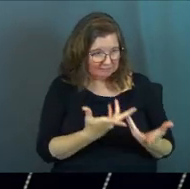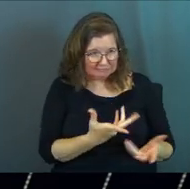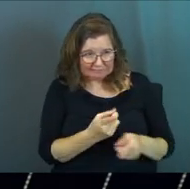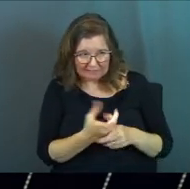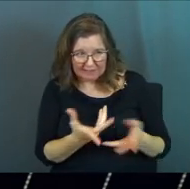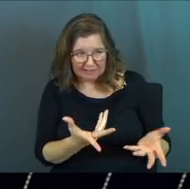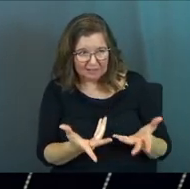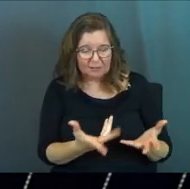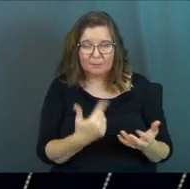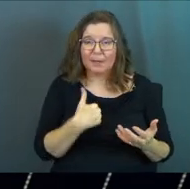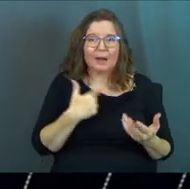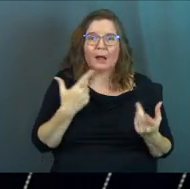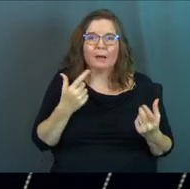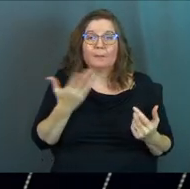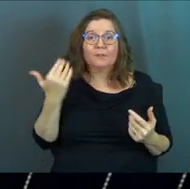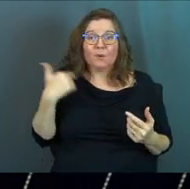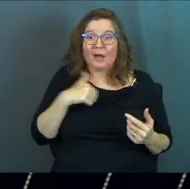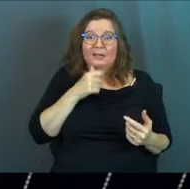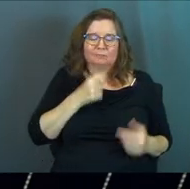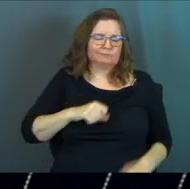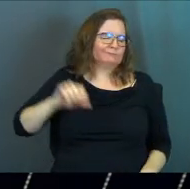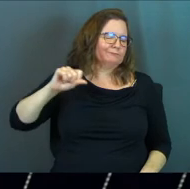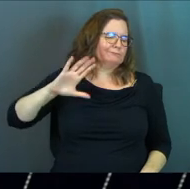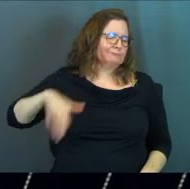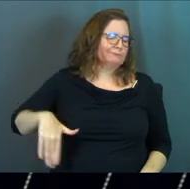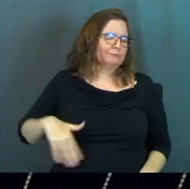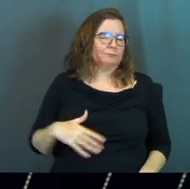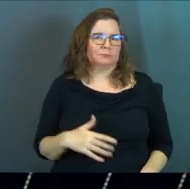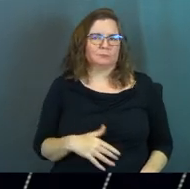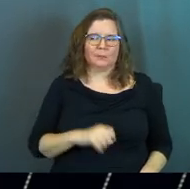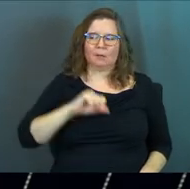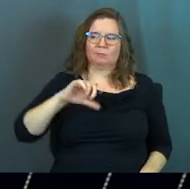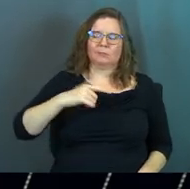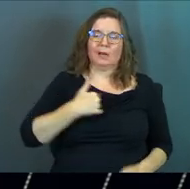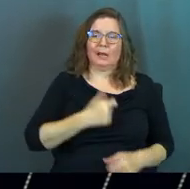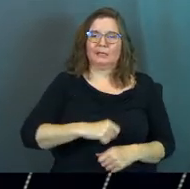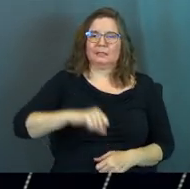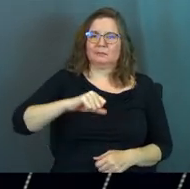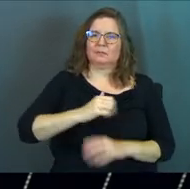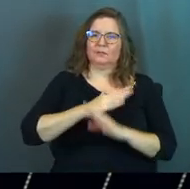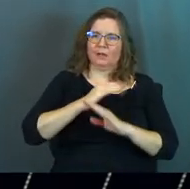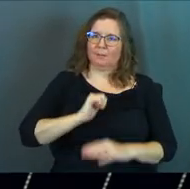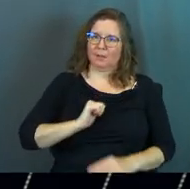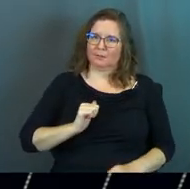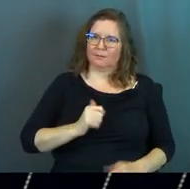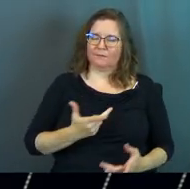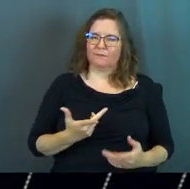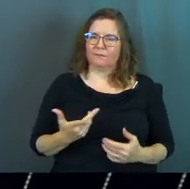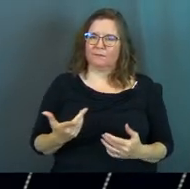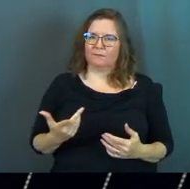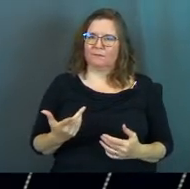resonate with you? But I didn't do any of that. All I did was make my legal argument back to him and I defended myself.